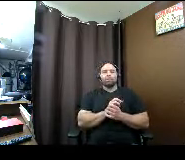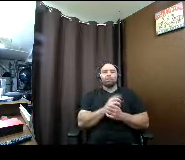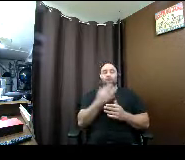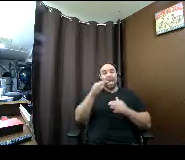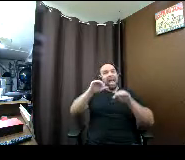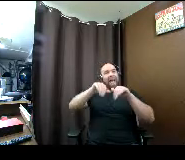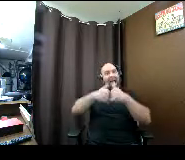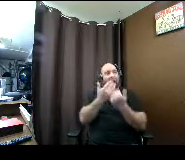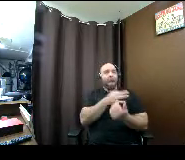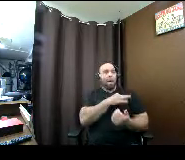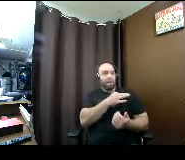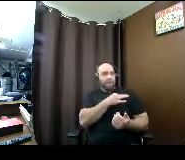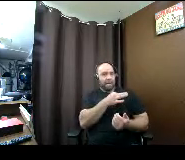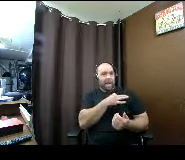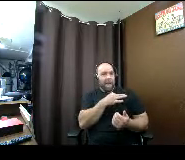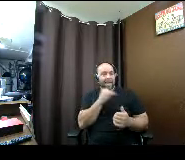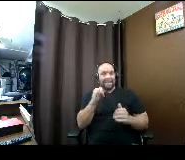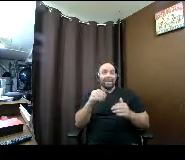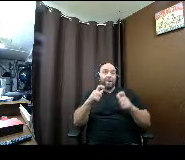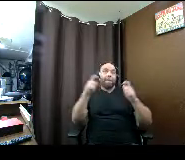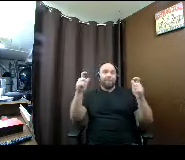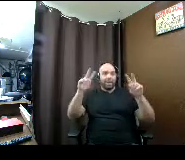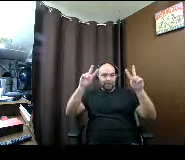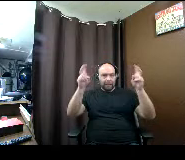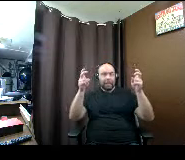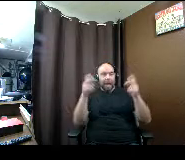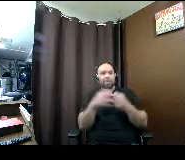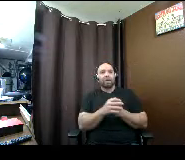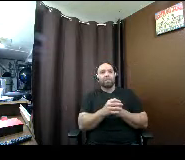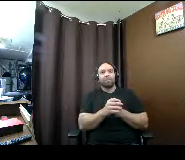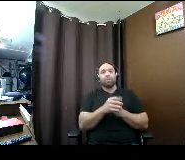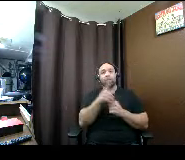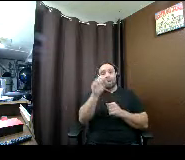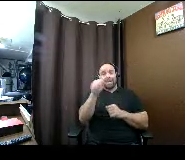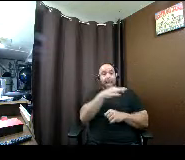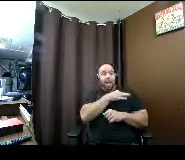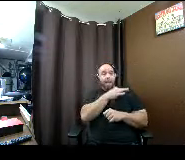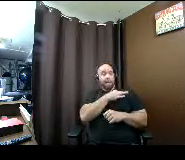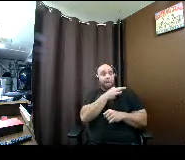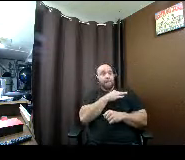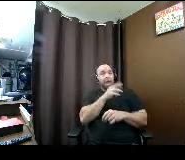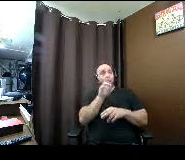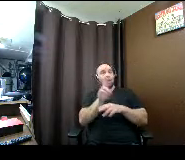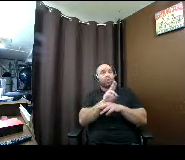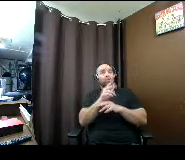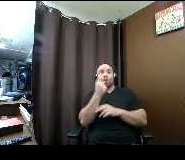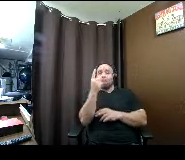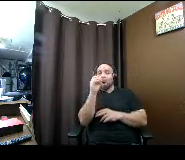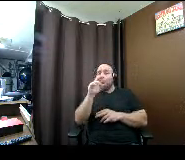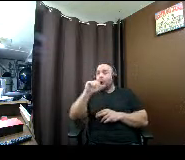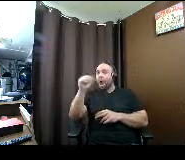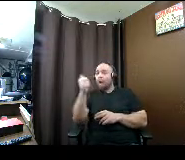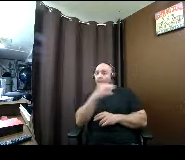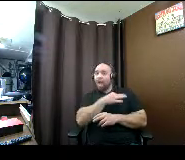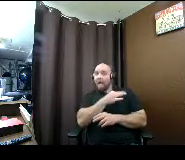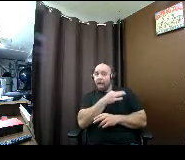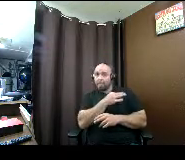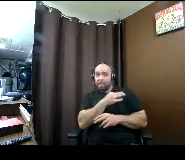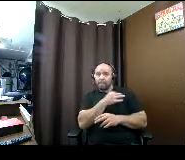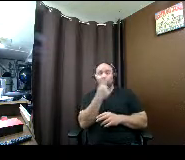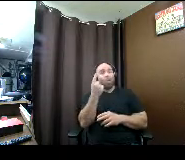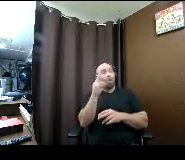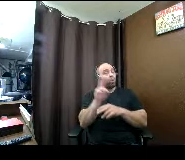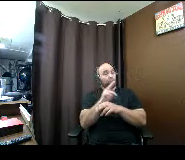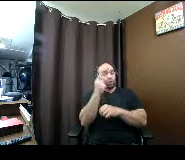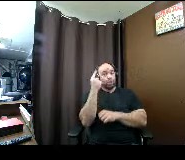that's the the big topic today um you can apply by using one or the other application you only use one application